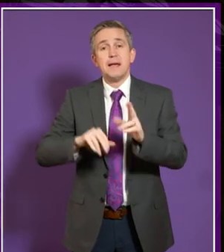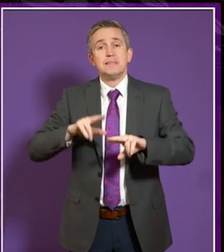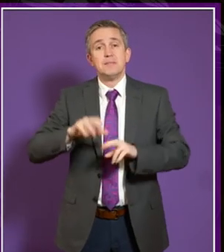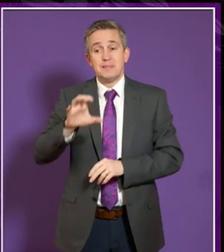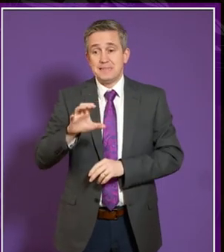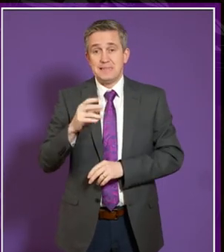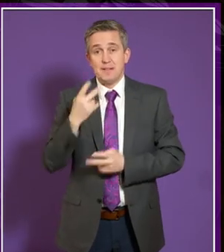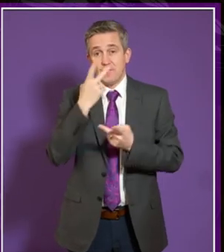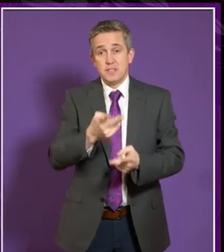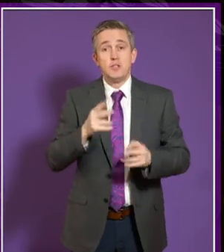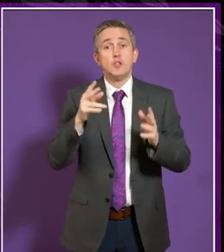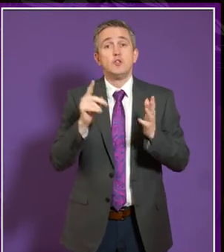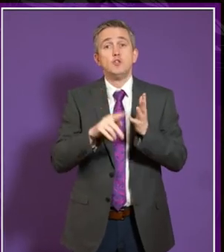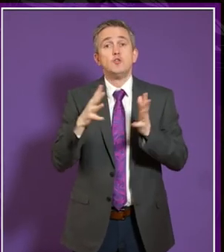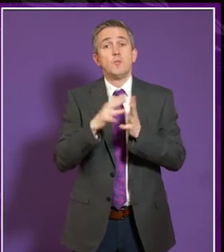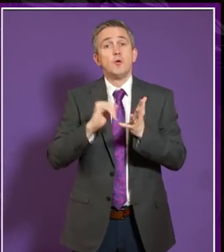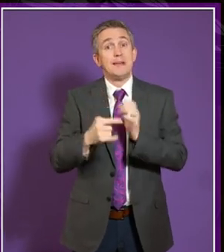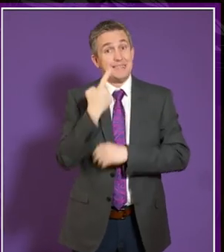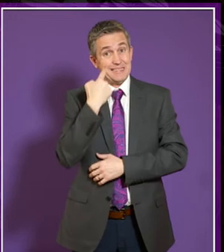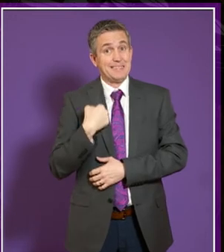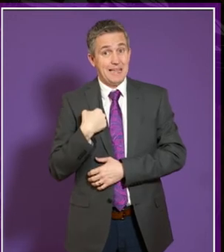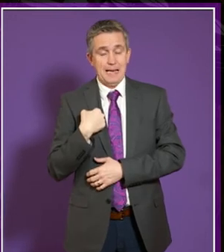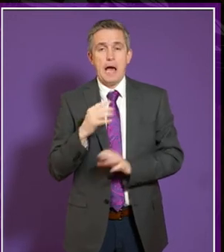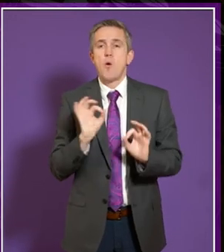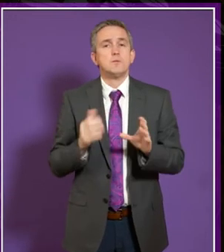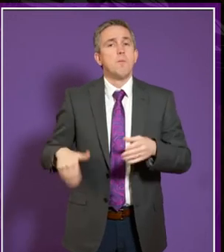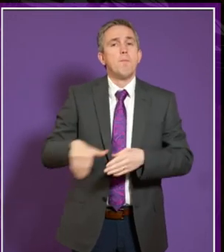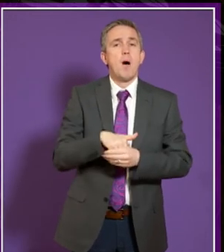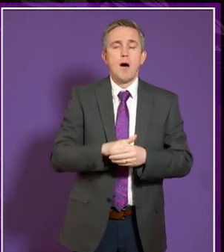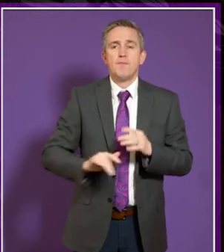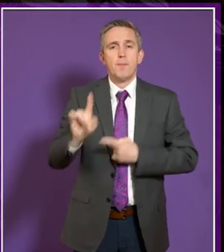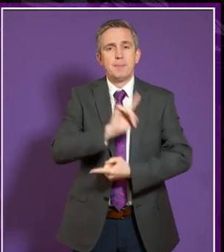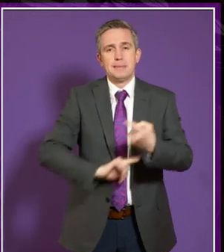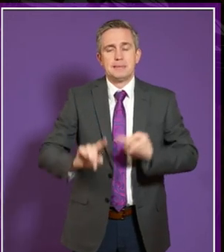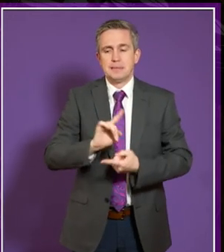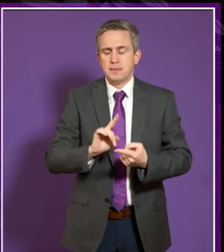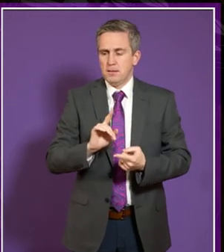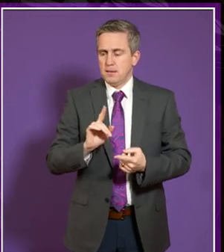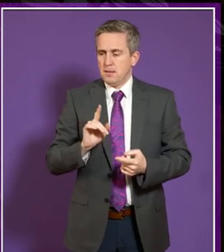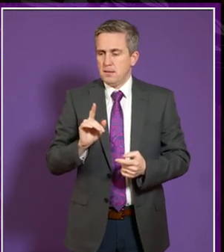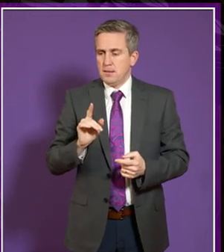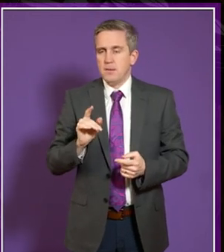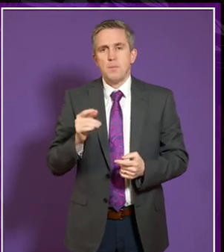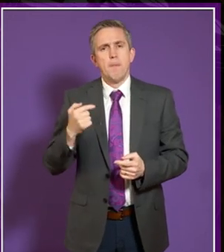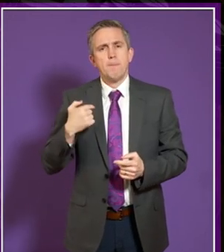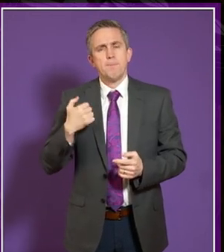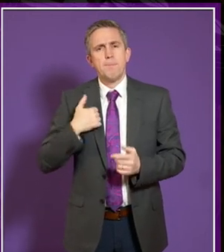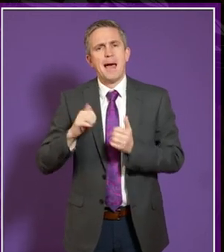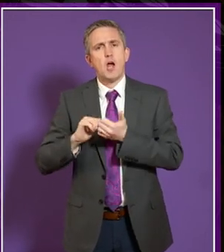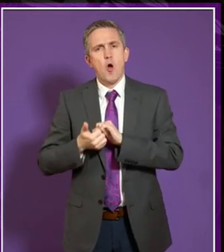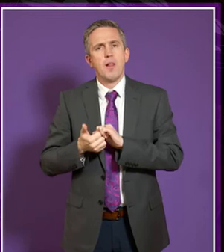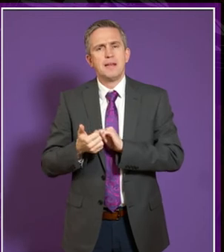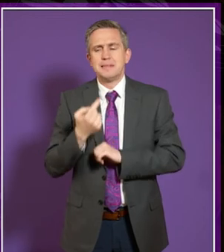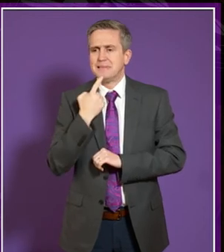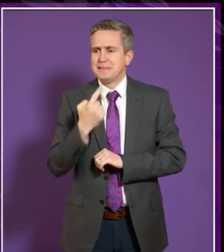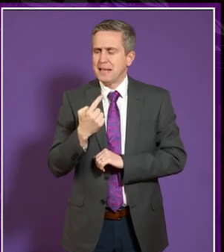uws yesterday and i wasn't parted to the meeting um but i do know from a colleague although we haven't been given the outcome agreements we've been given